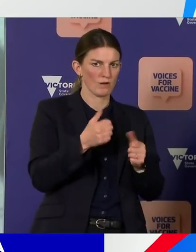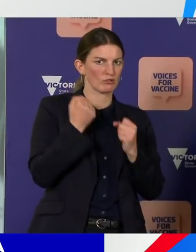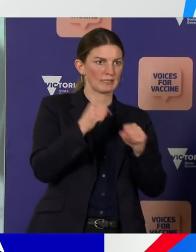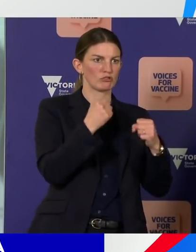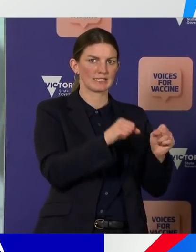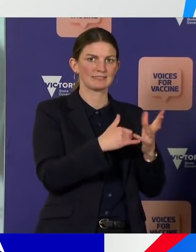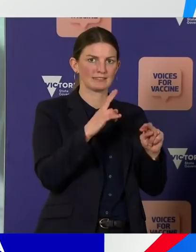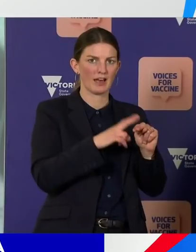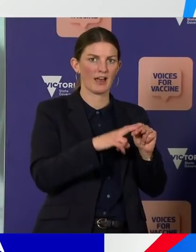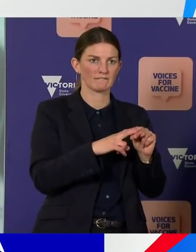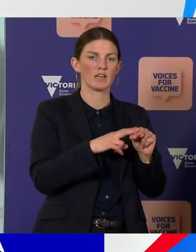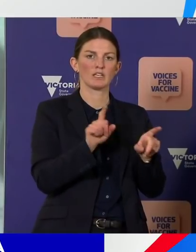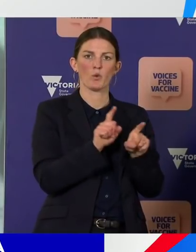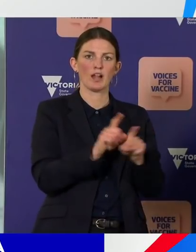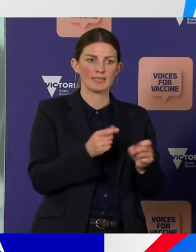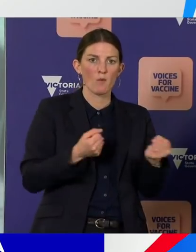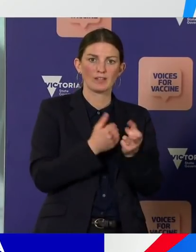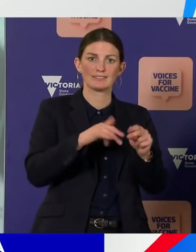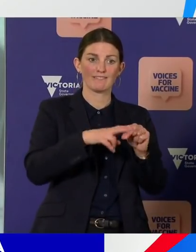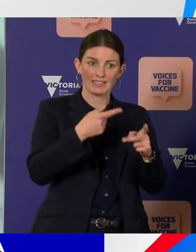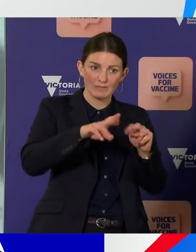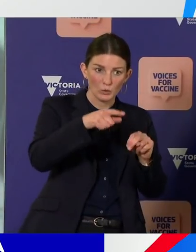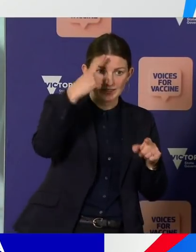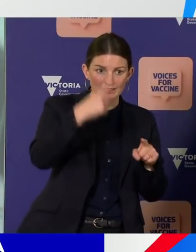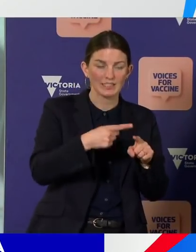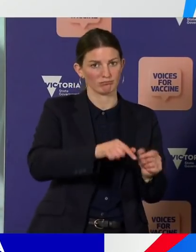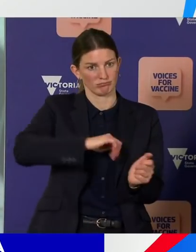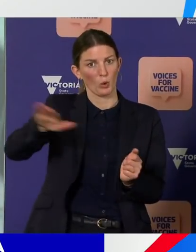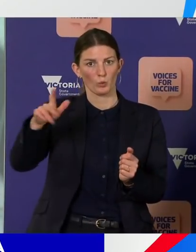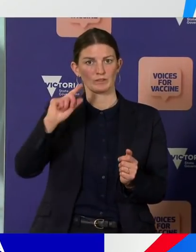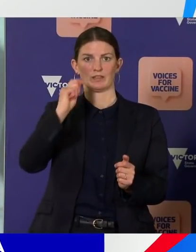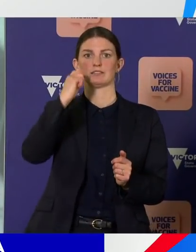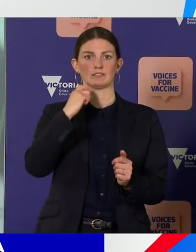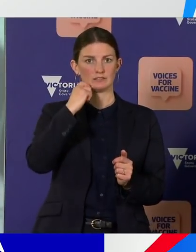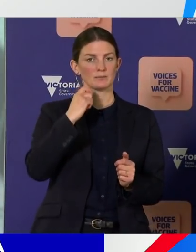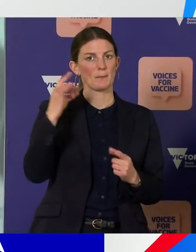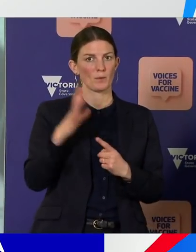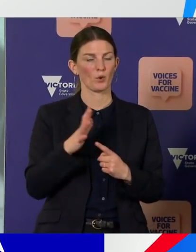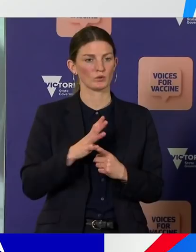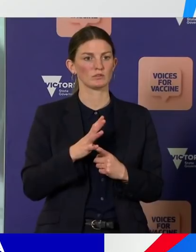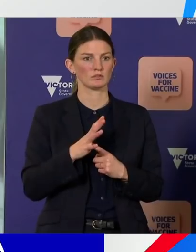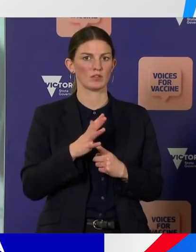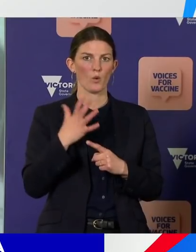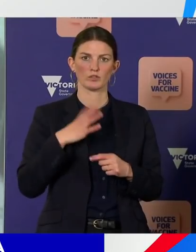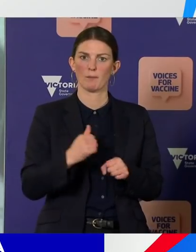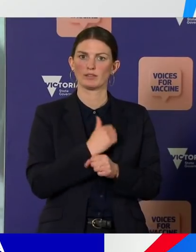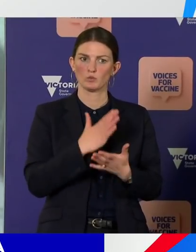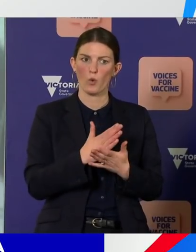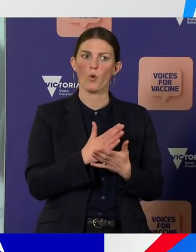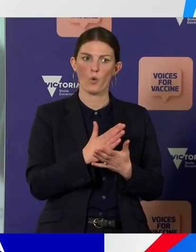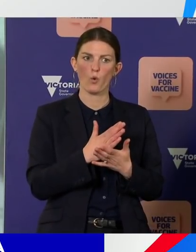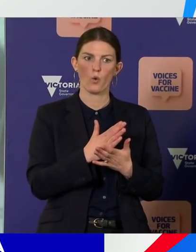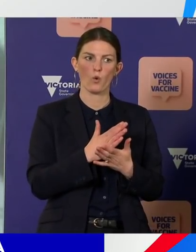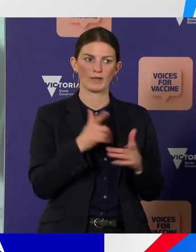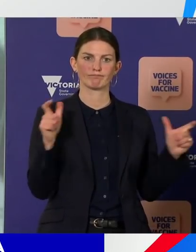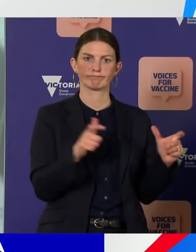right thing. We need to prevent onward transmission within particularly those workplace settings and out of the places where we see the active front